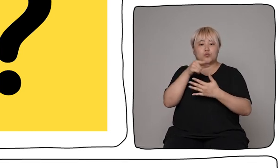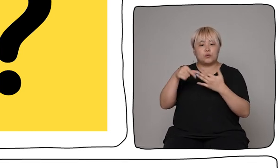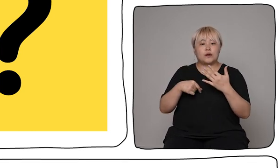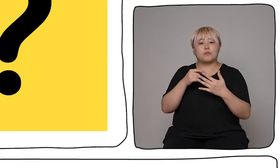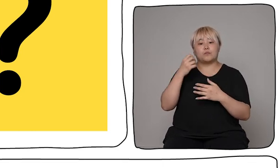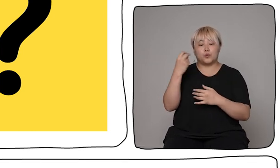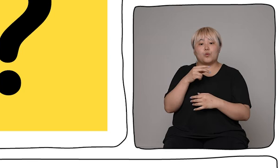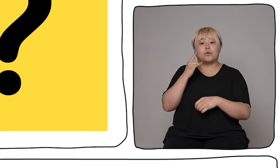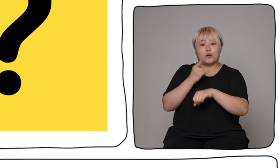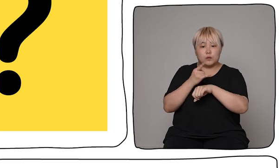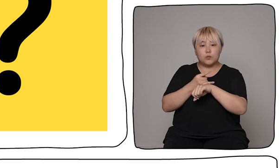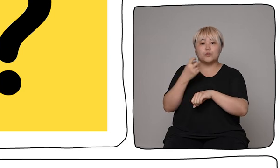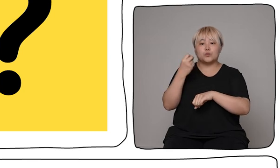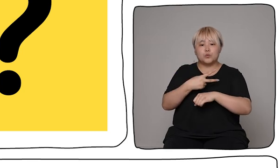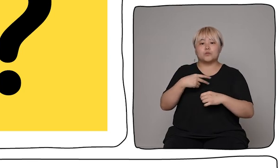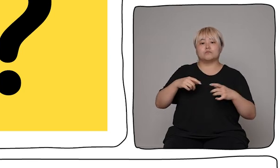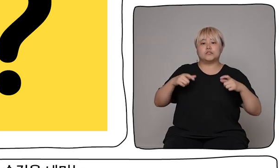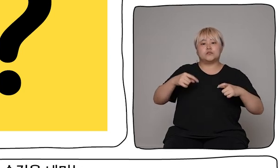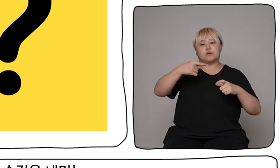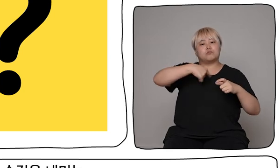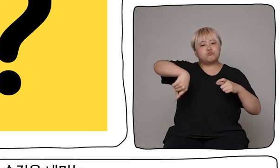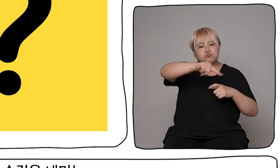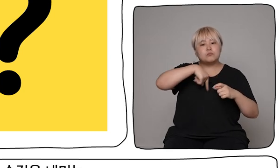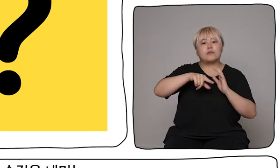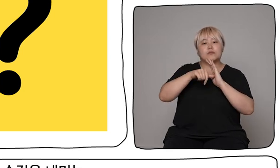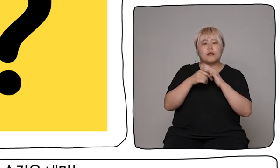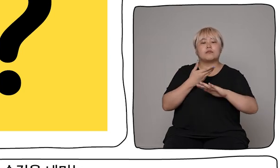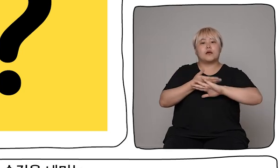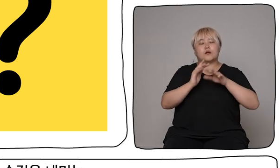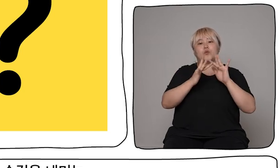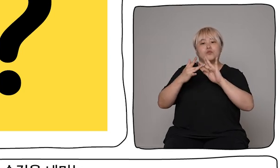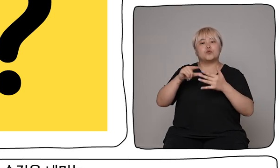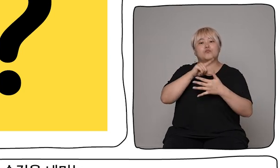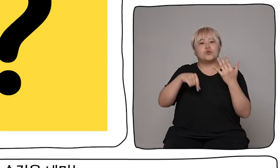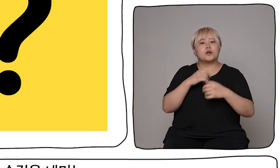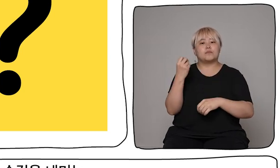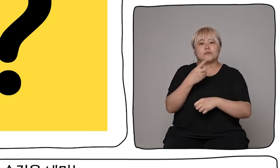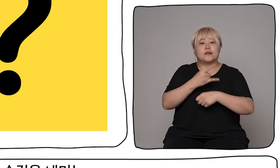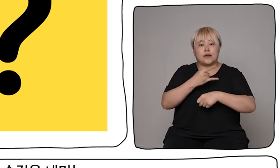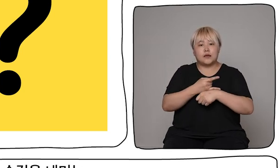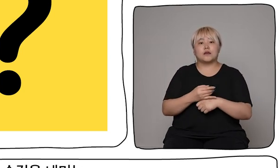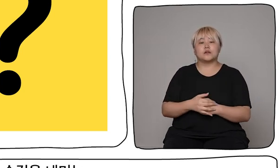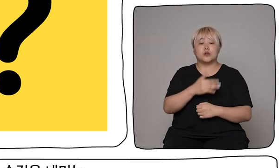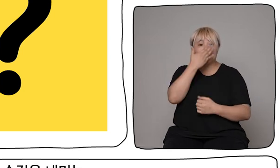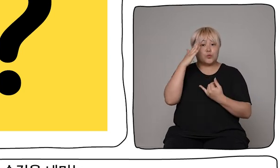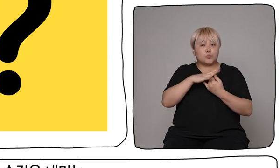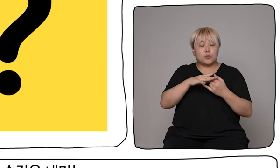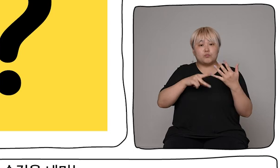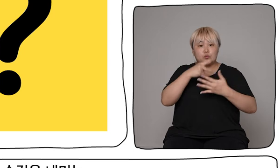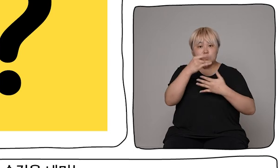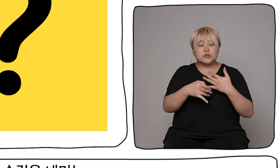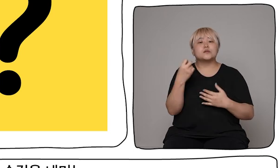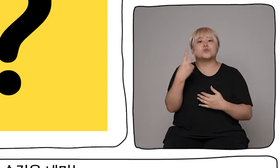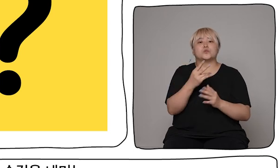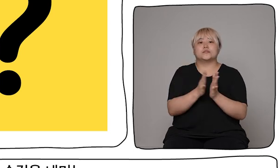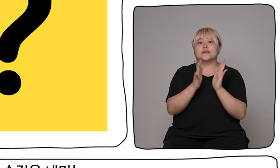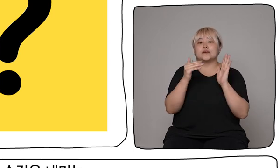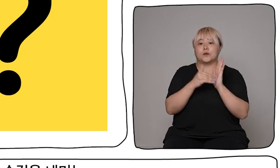Liverpool. Our youth music project has just been renewed, and we can also say that in between making this presentation and now saying it to you,